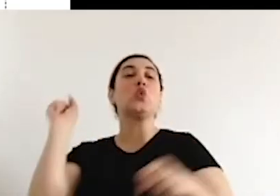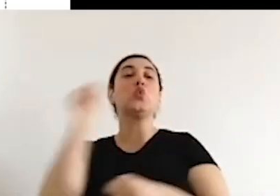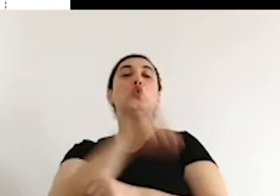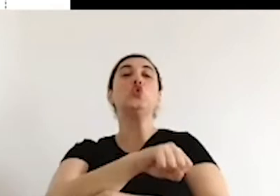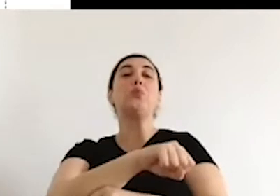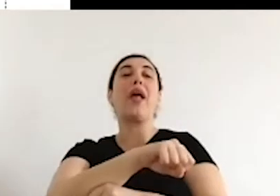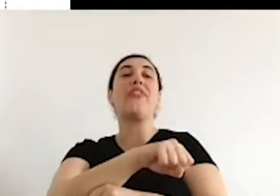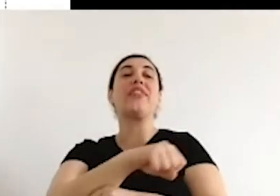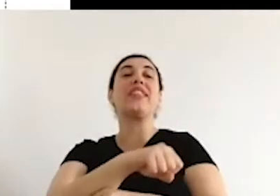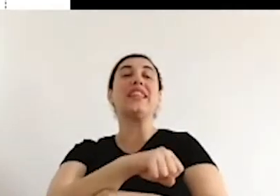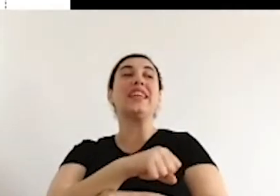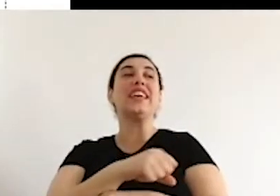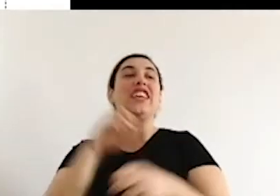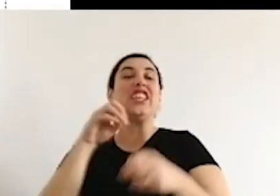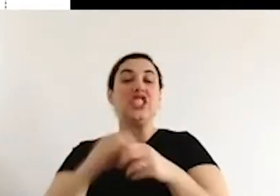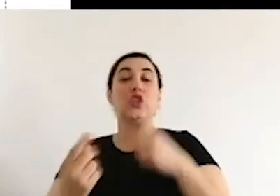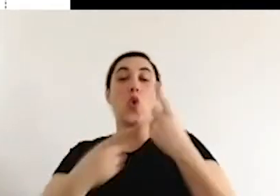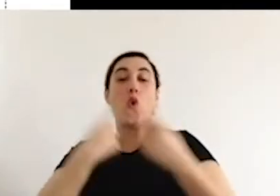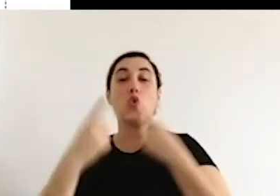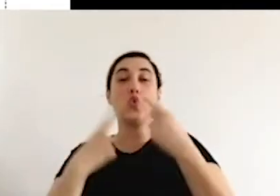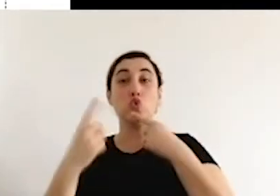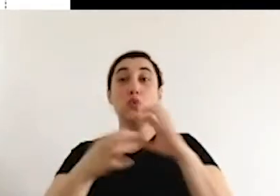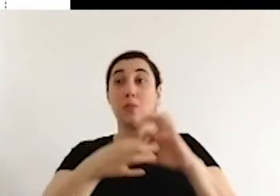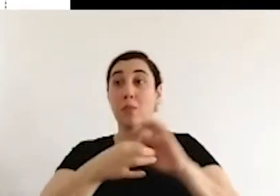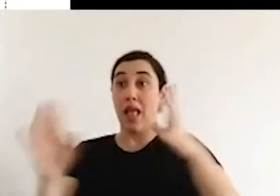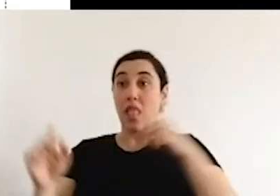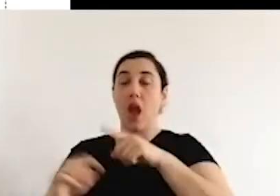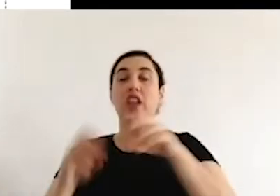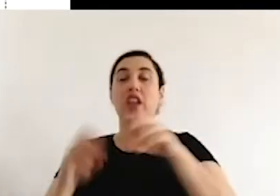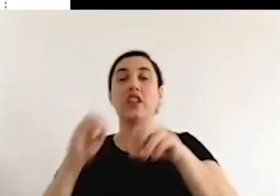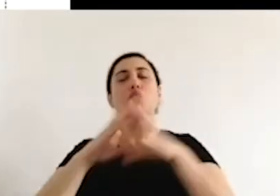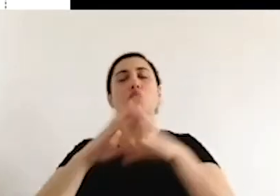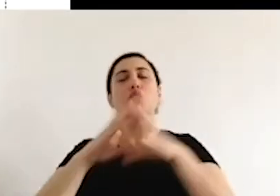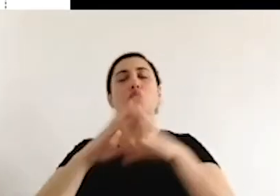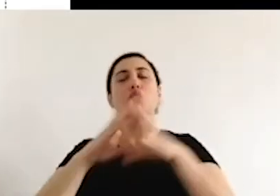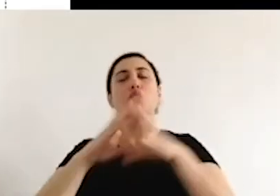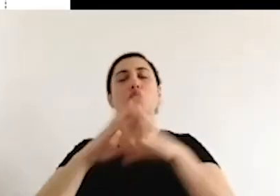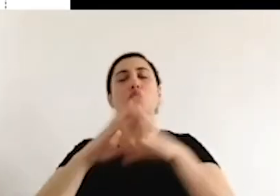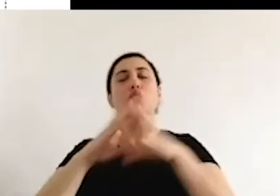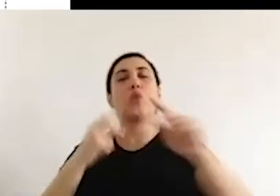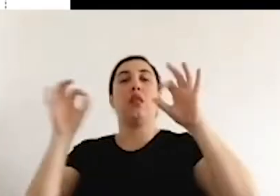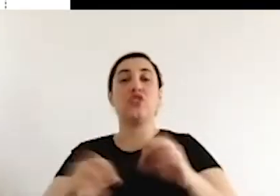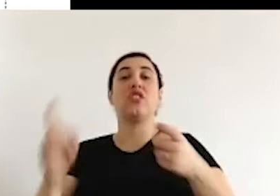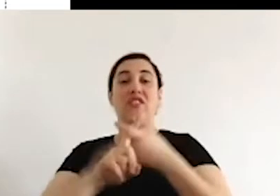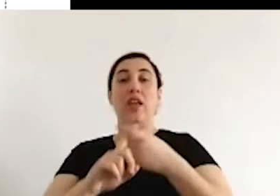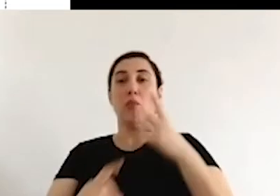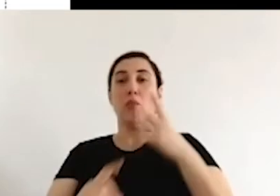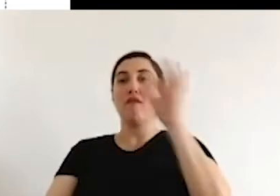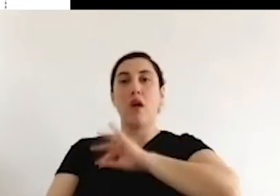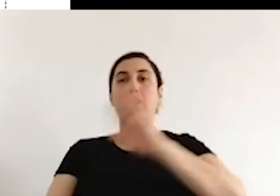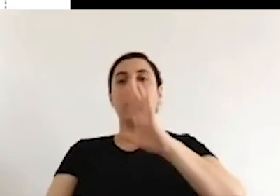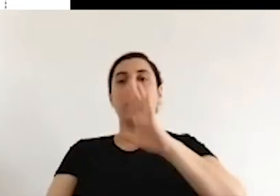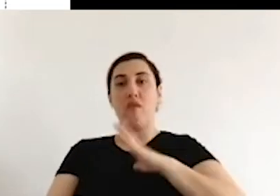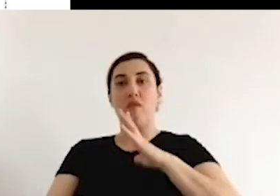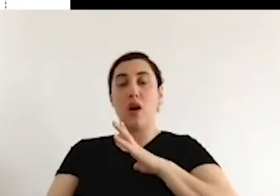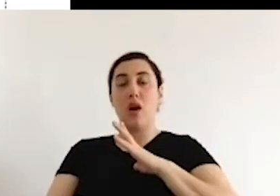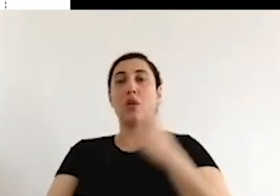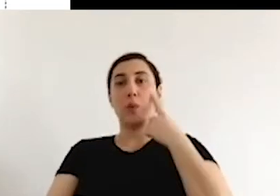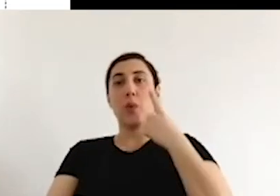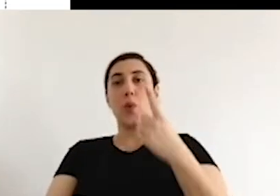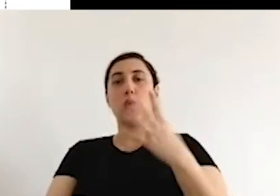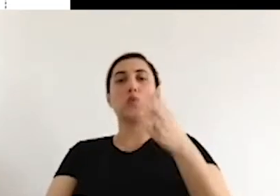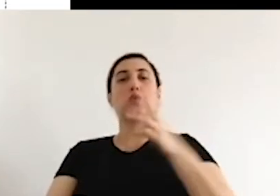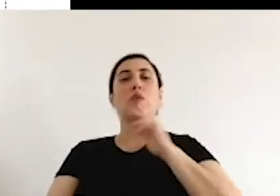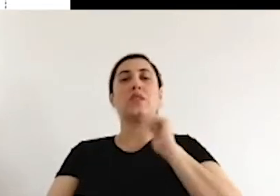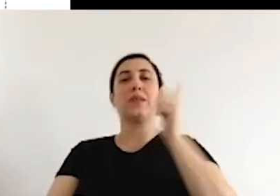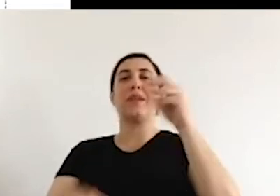And they waged a very significant struggle against the sexist discourse as well, and this was quite an influential